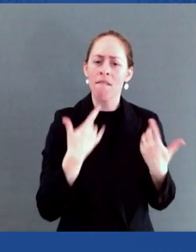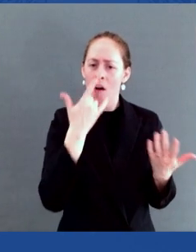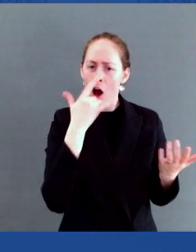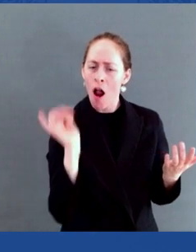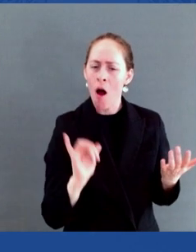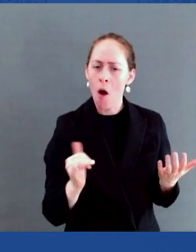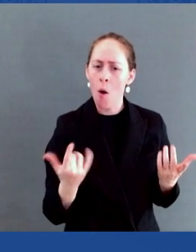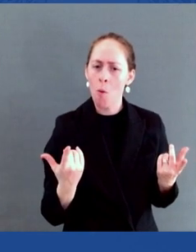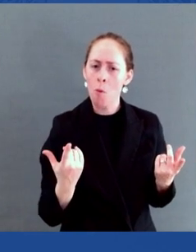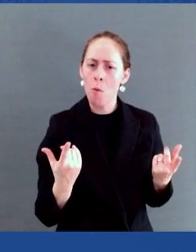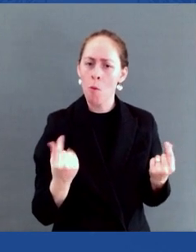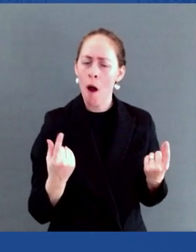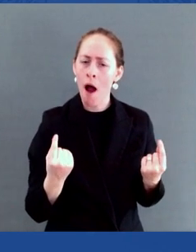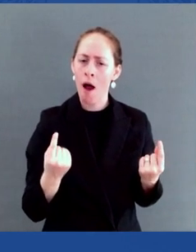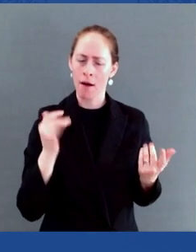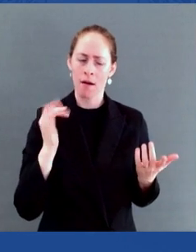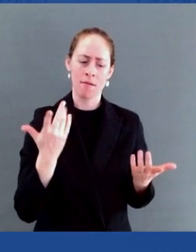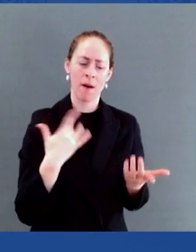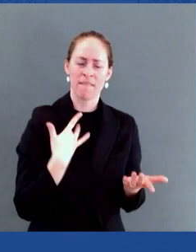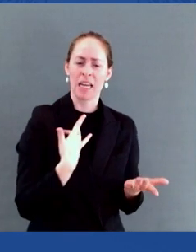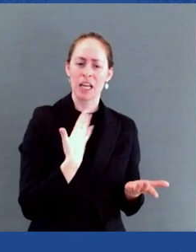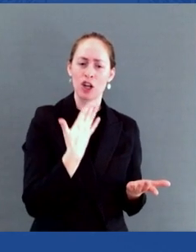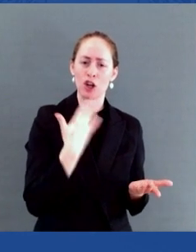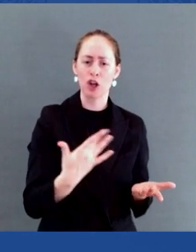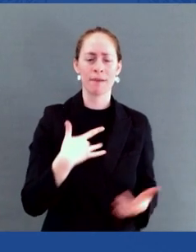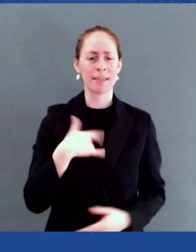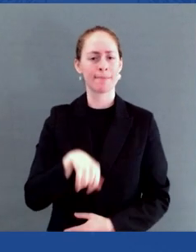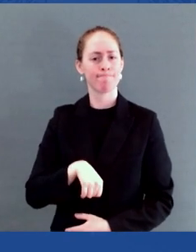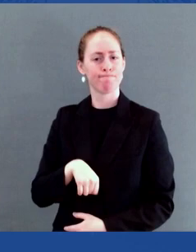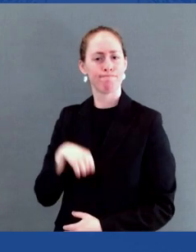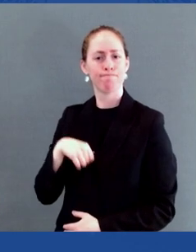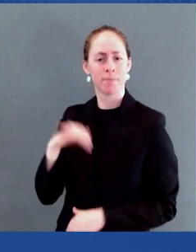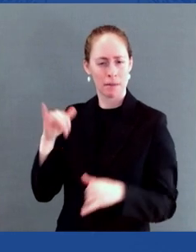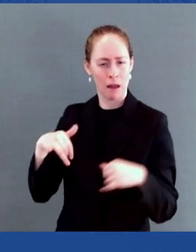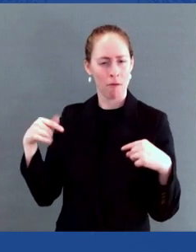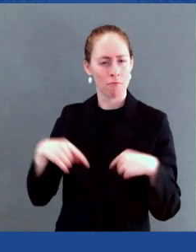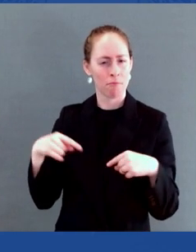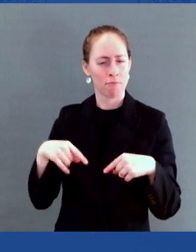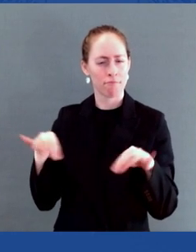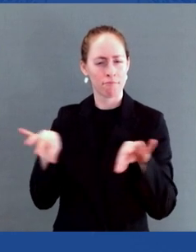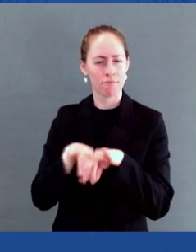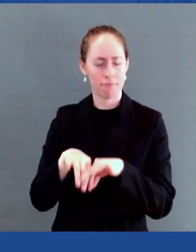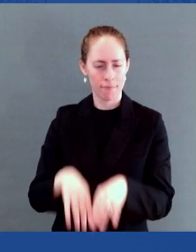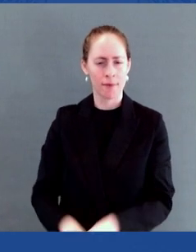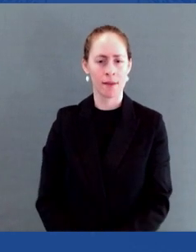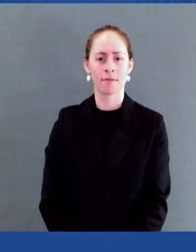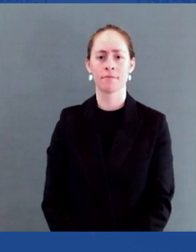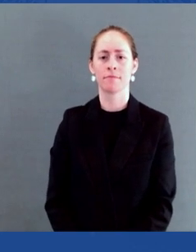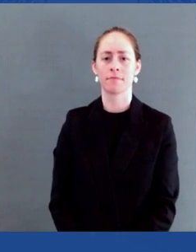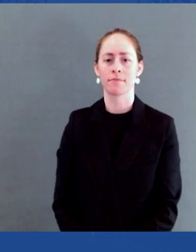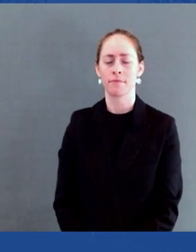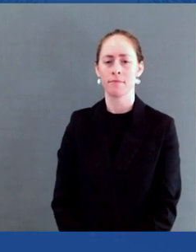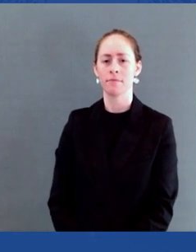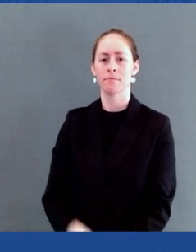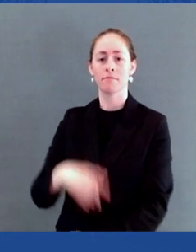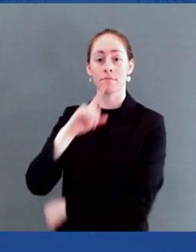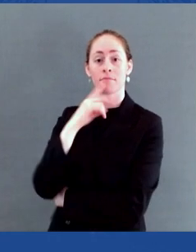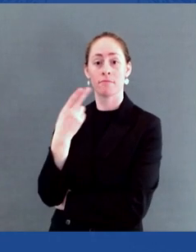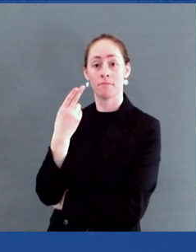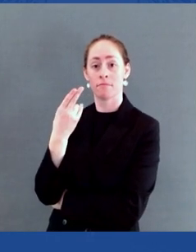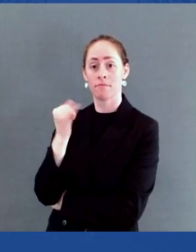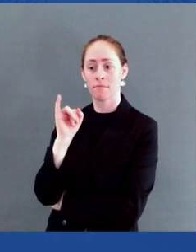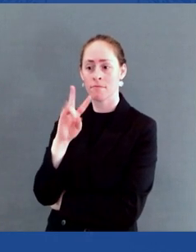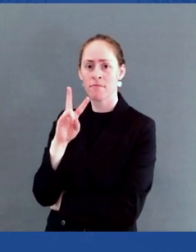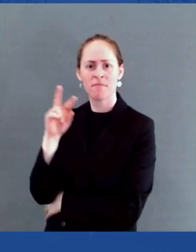response was first born out of community activism and has always recognized the intersections between HIV, human